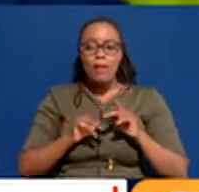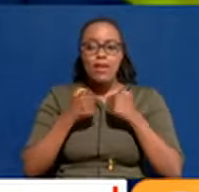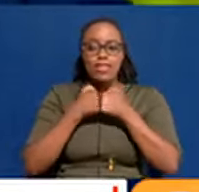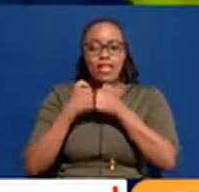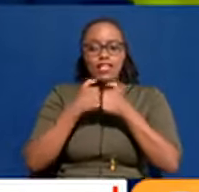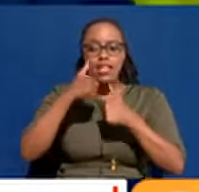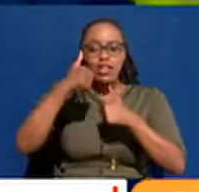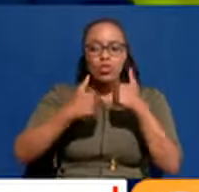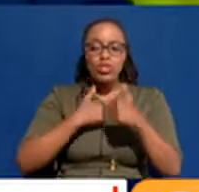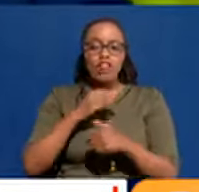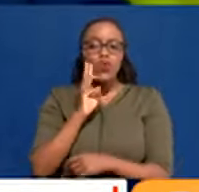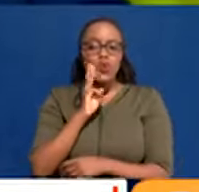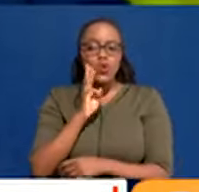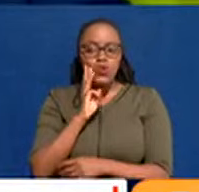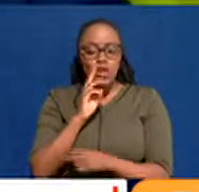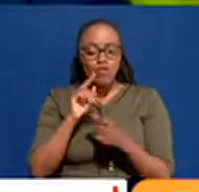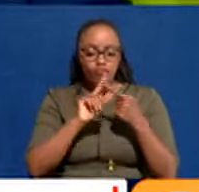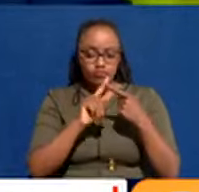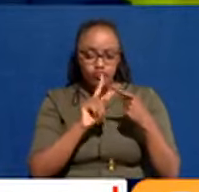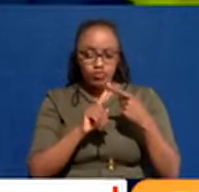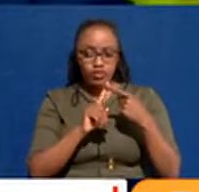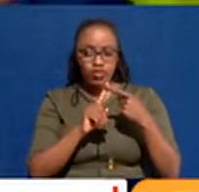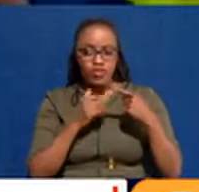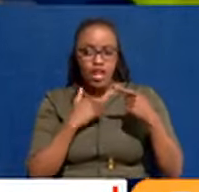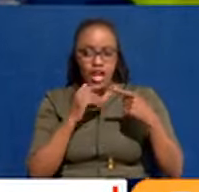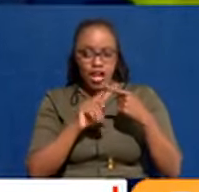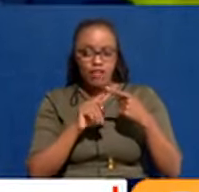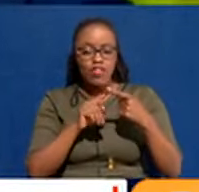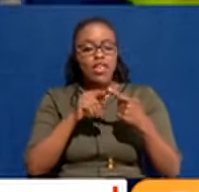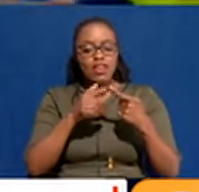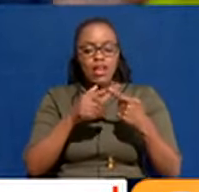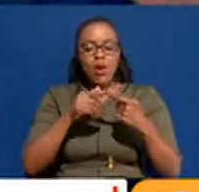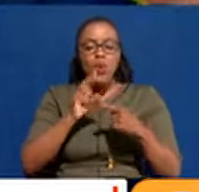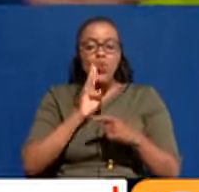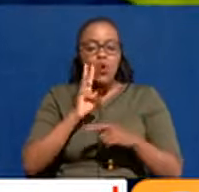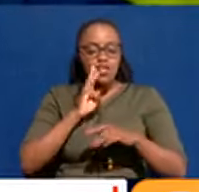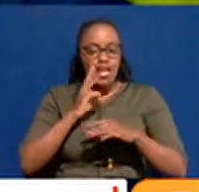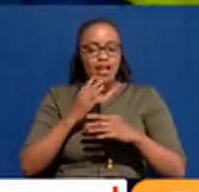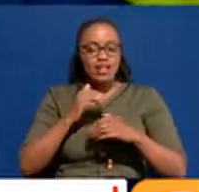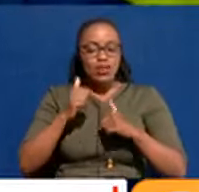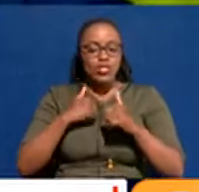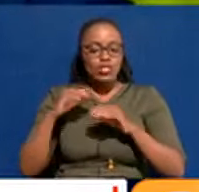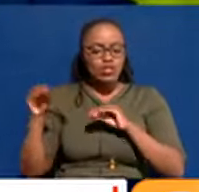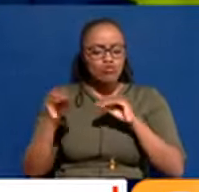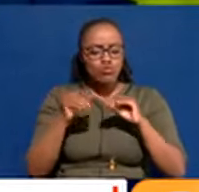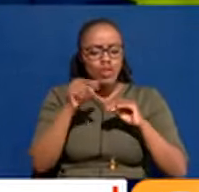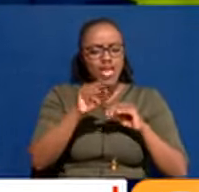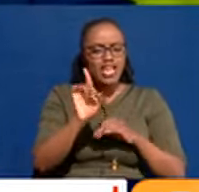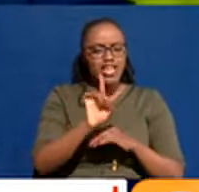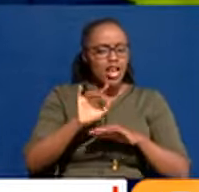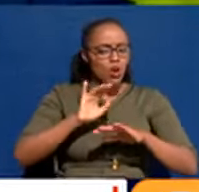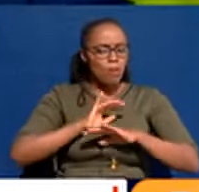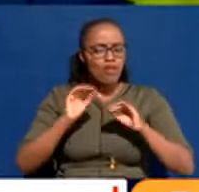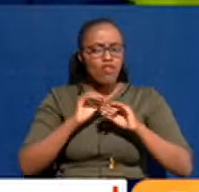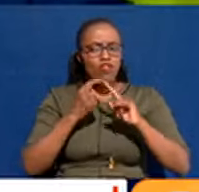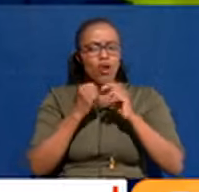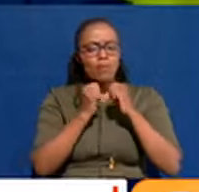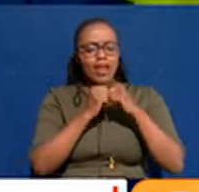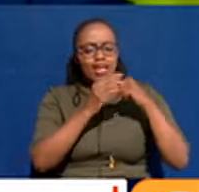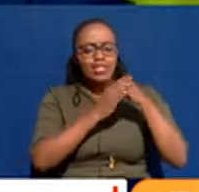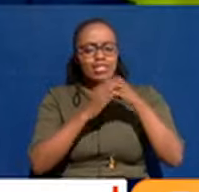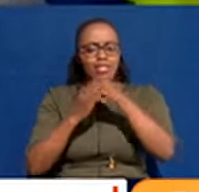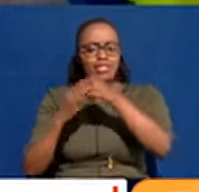water, three challenges. Number one, the actual quantity of water coming into Nairobi. Since 1997,